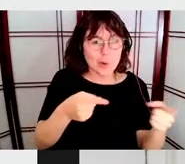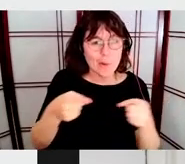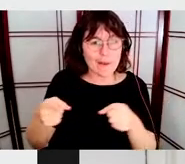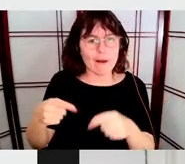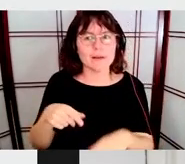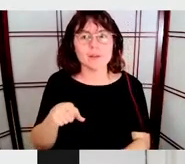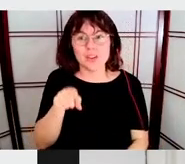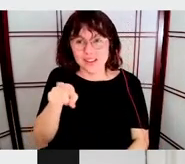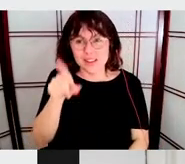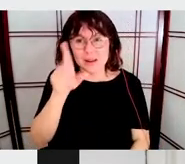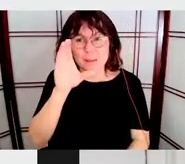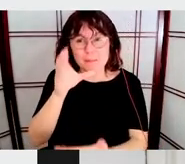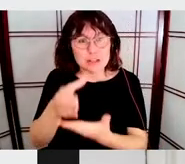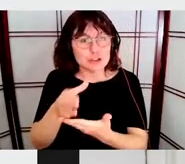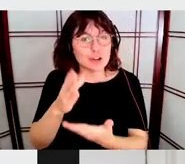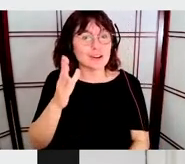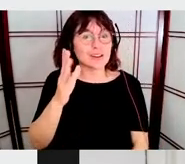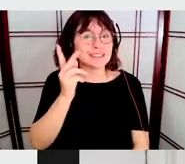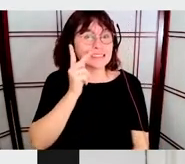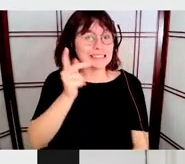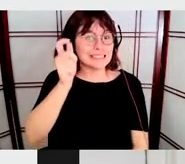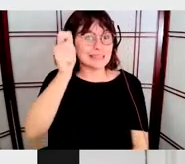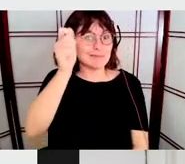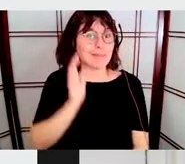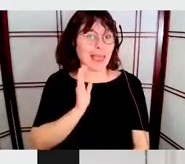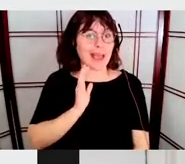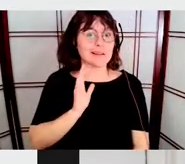that his hat just blew.